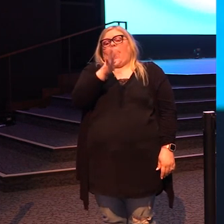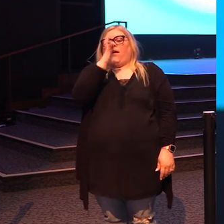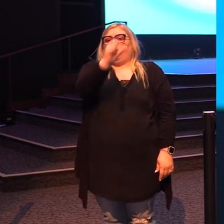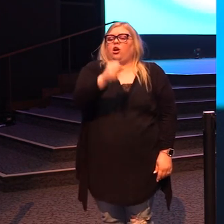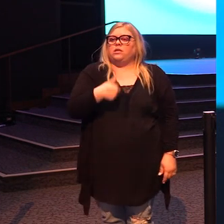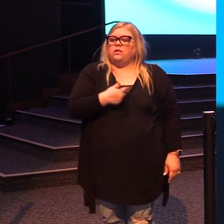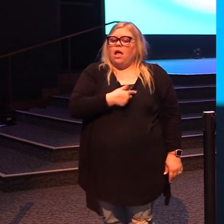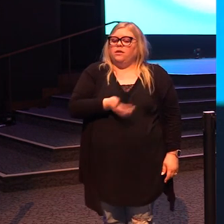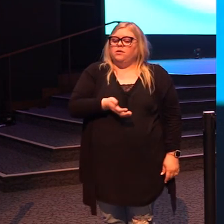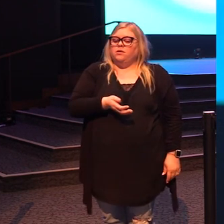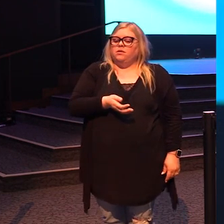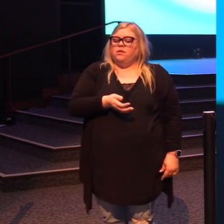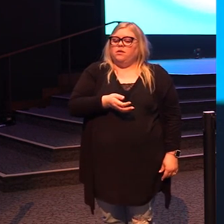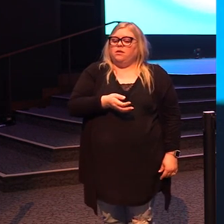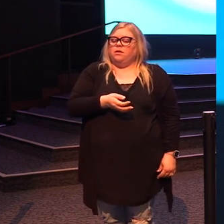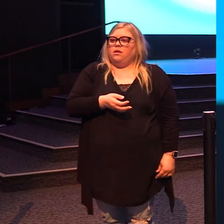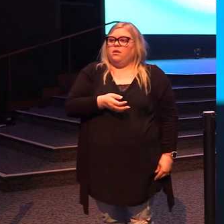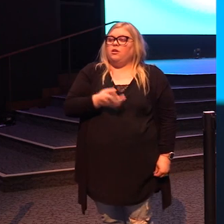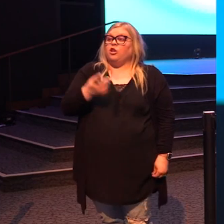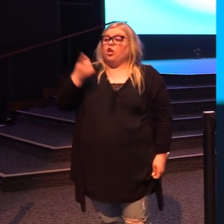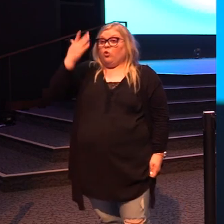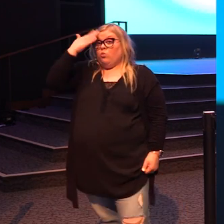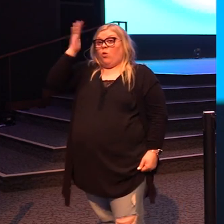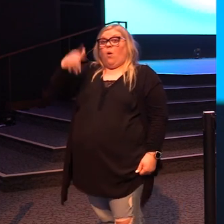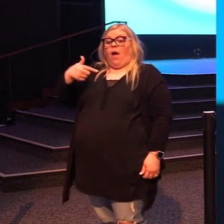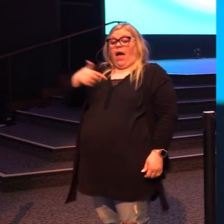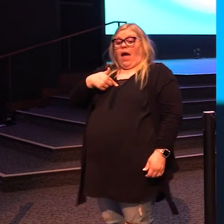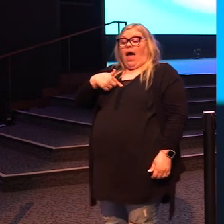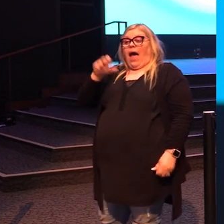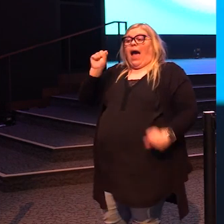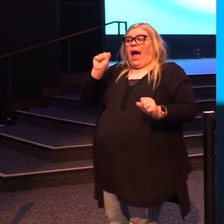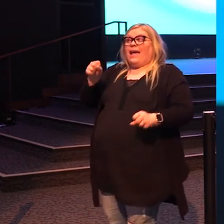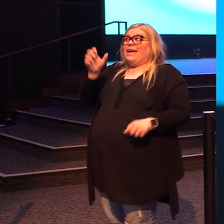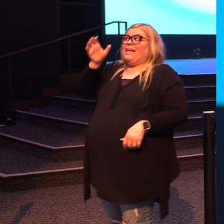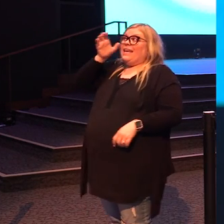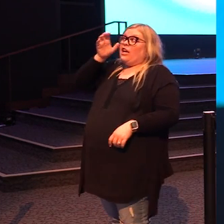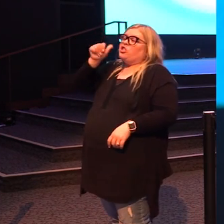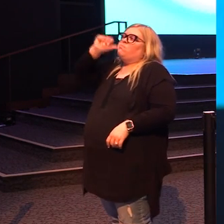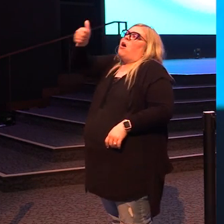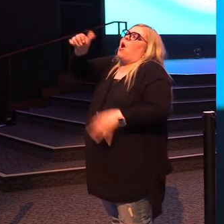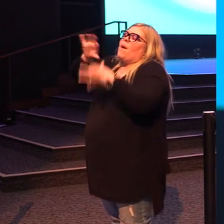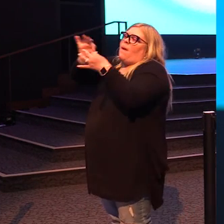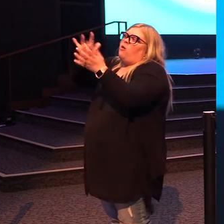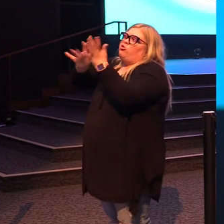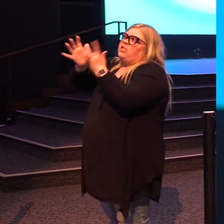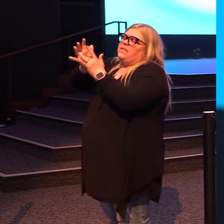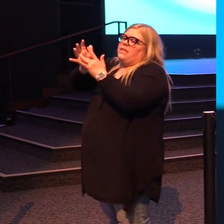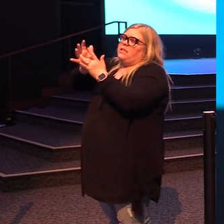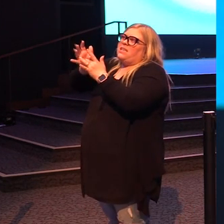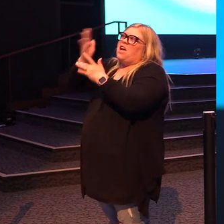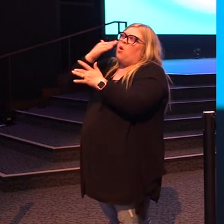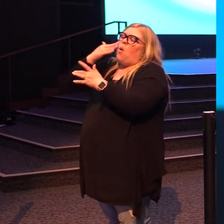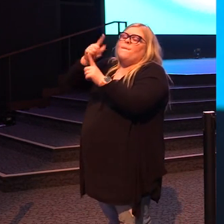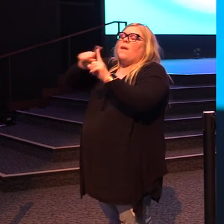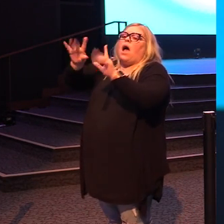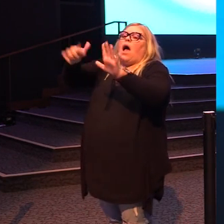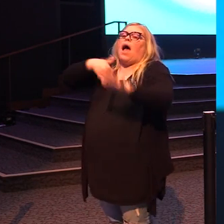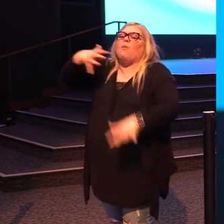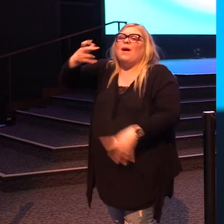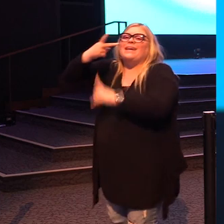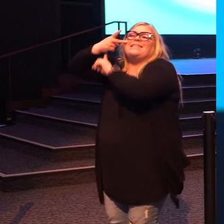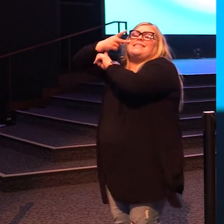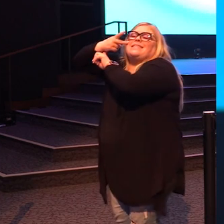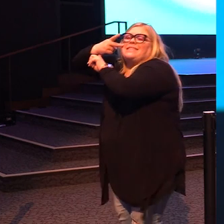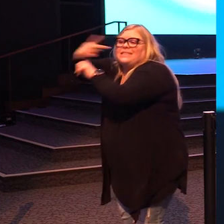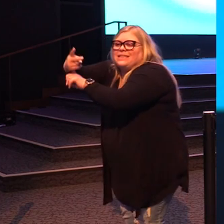He was like, I know I can hear tomorrow about Jesus, but I want to see. I think he